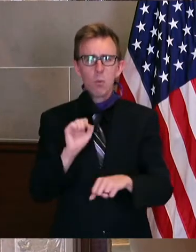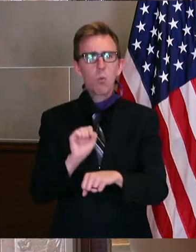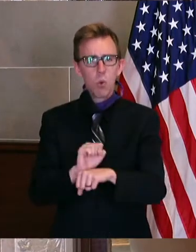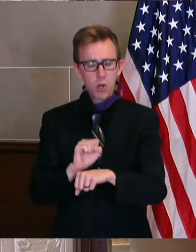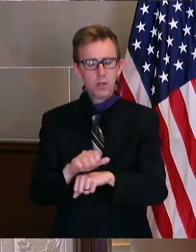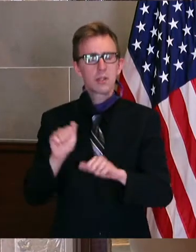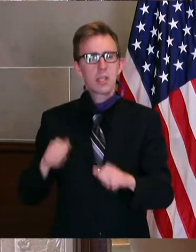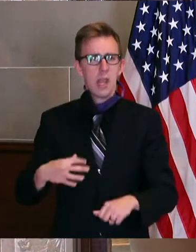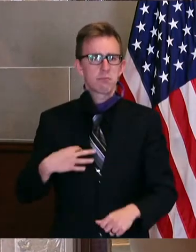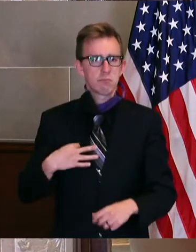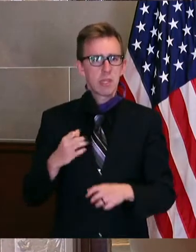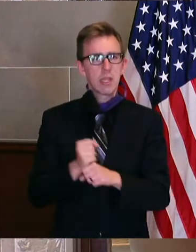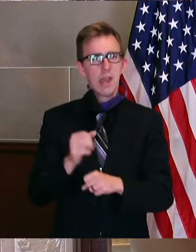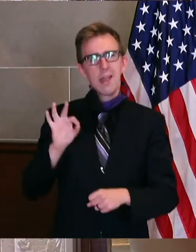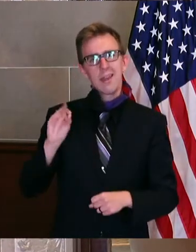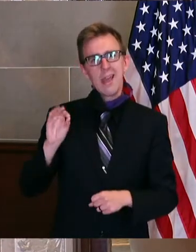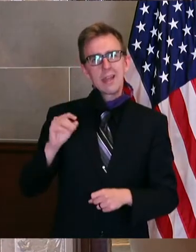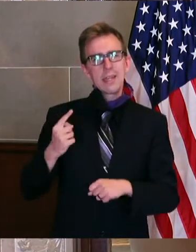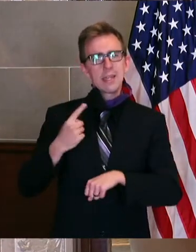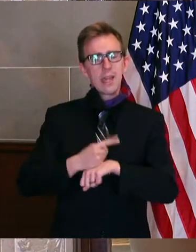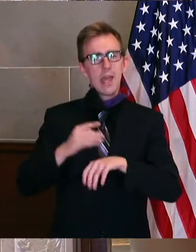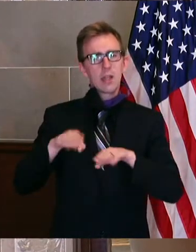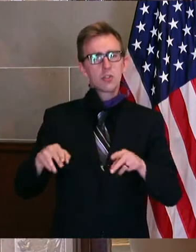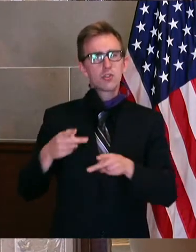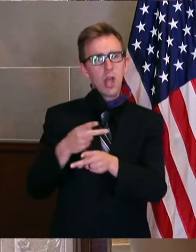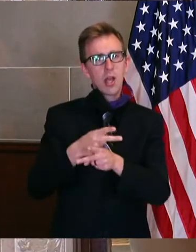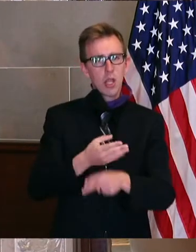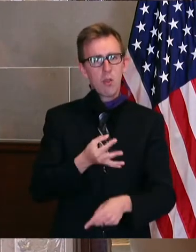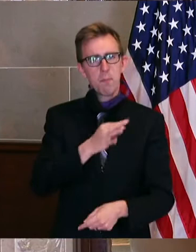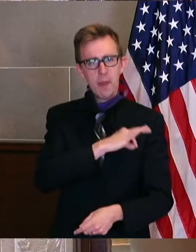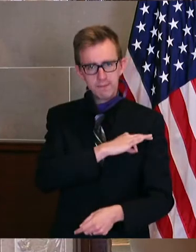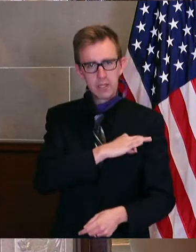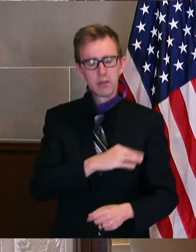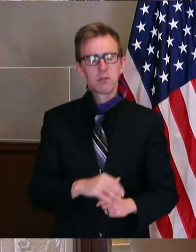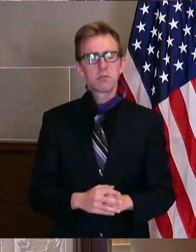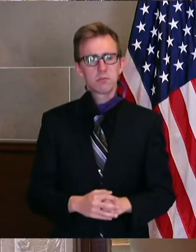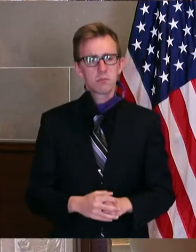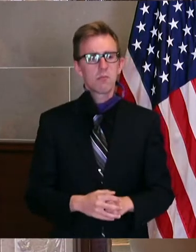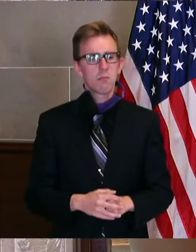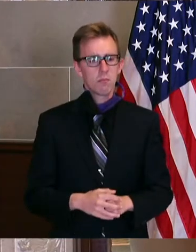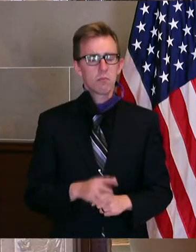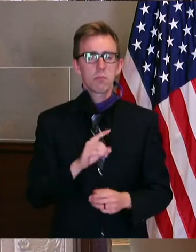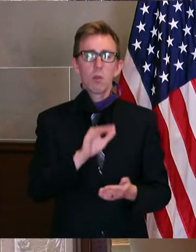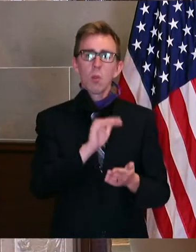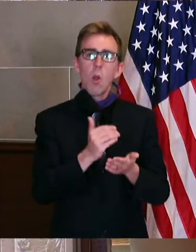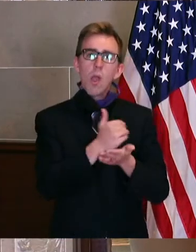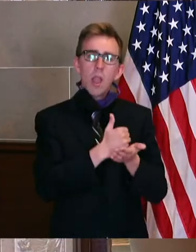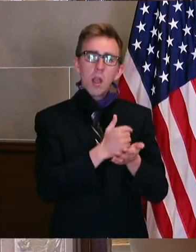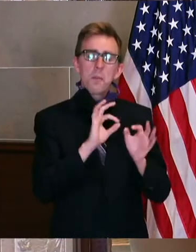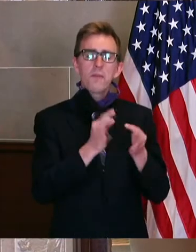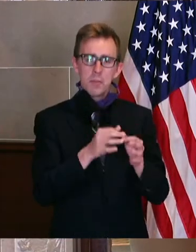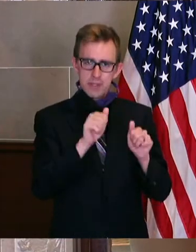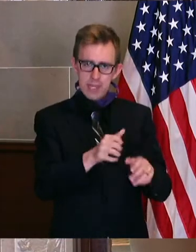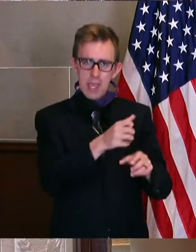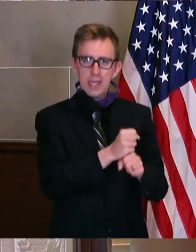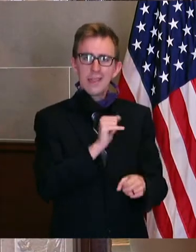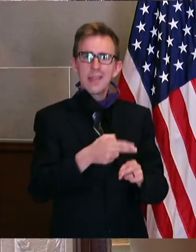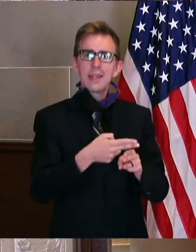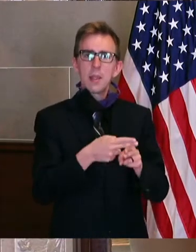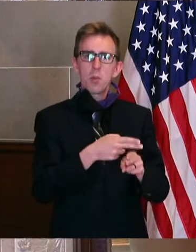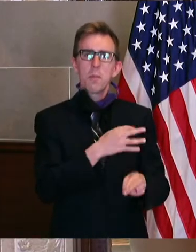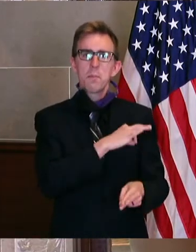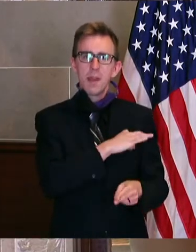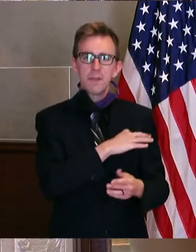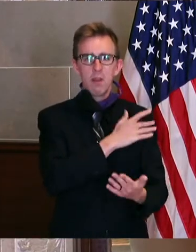be eligible for a 90-day child care benefit. Low-income families will be able to access this temporary benefit through